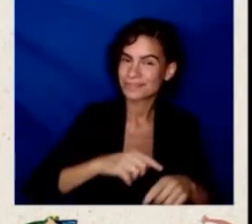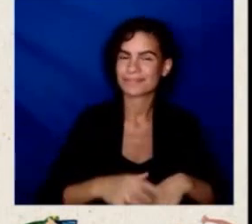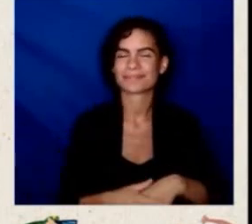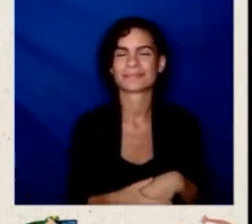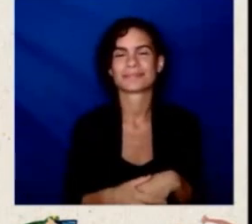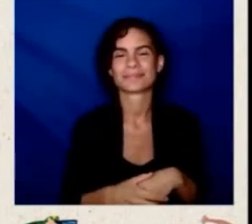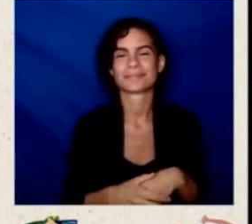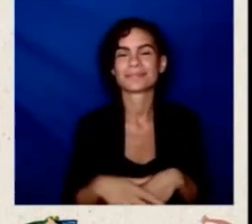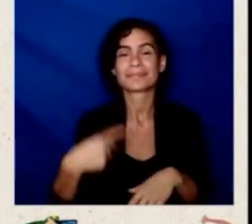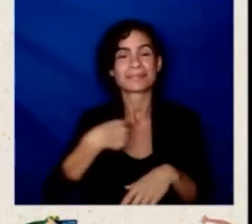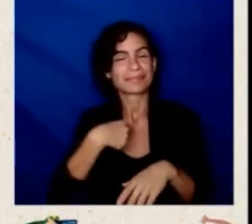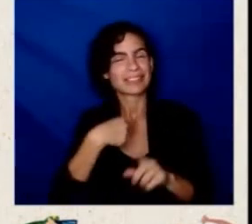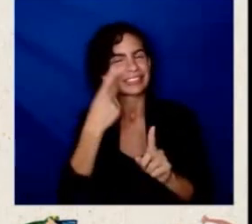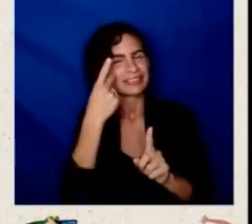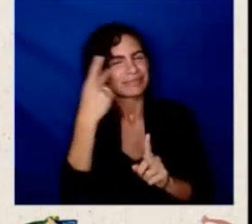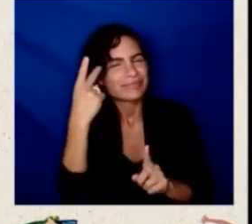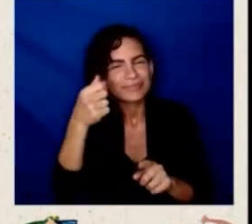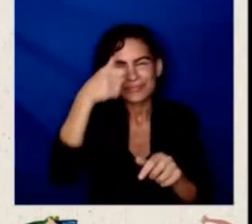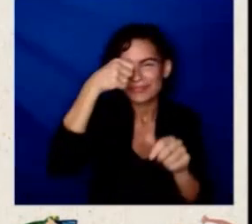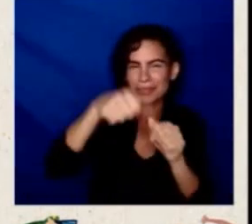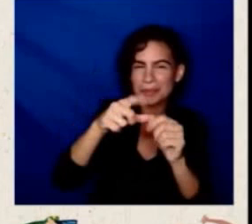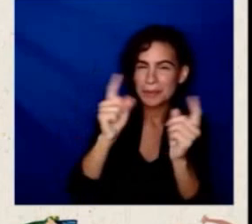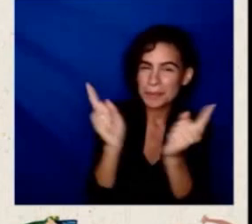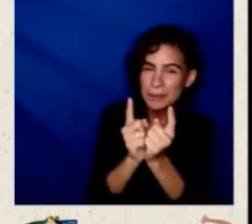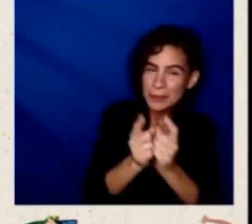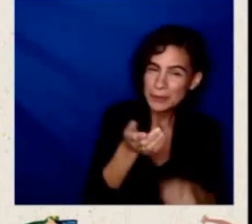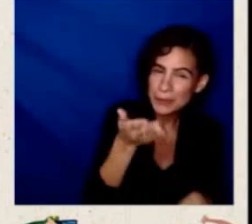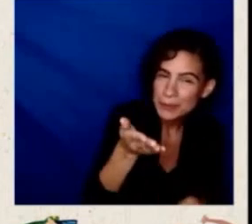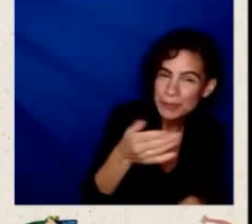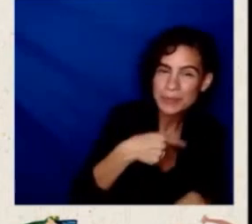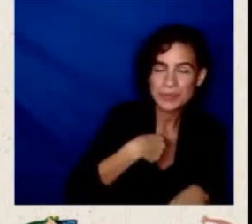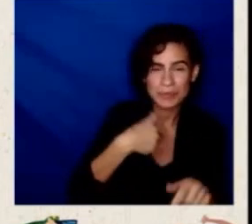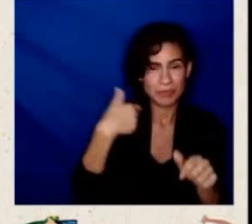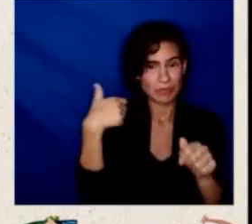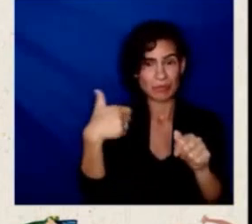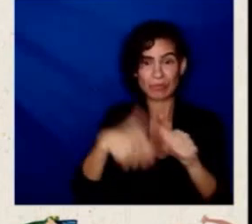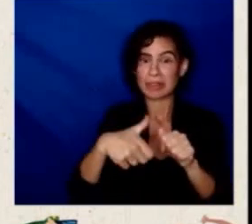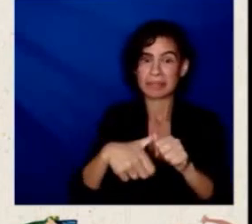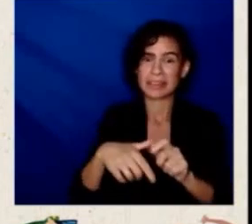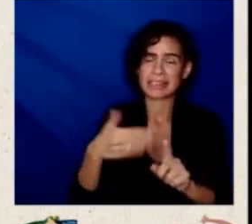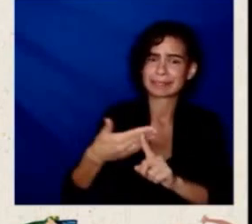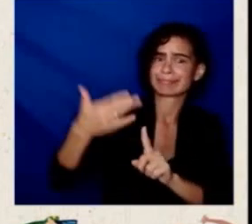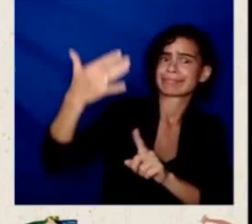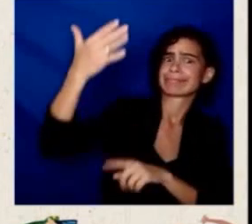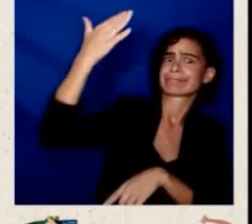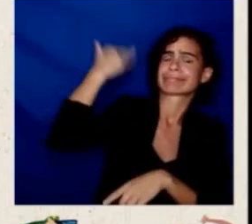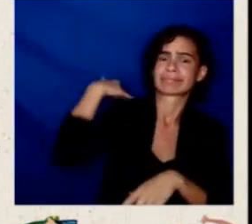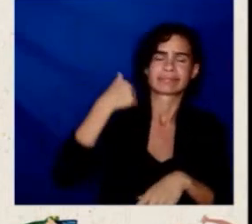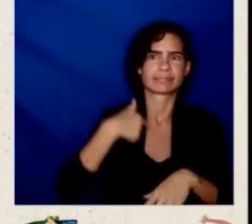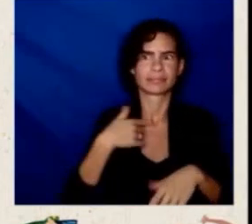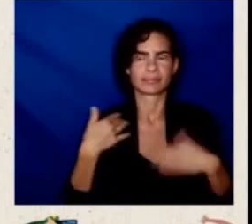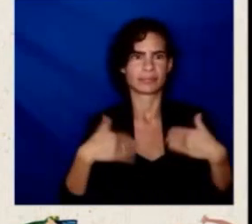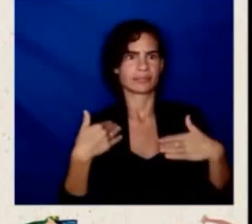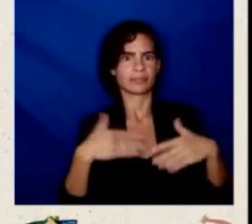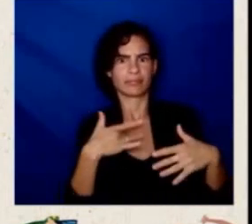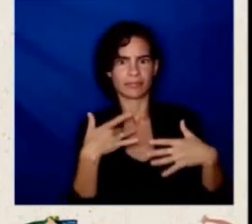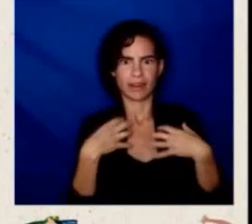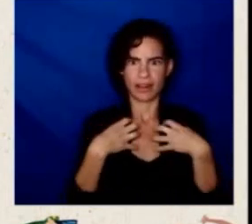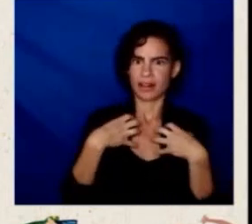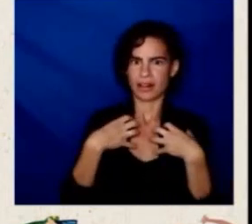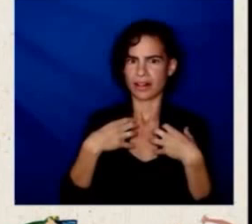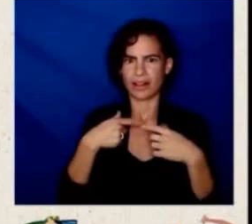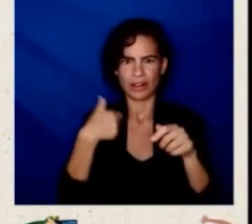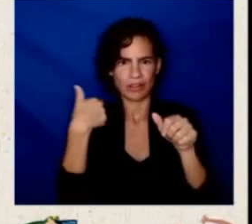And I was wide eyed and amazed by just being here. And I was so impressed by you, because in that meeting, were calling to task